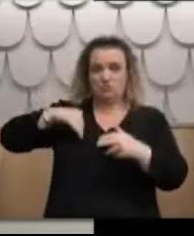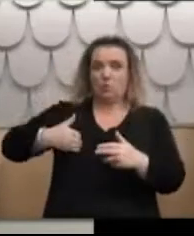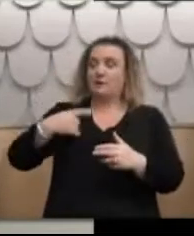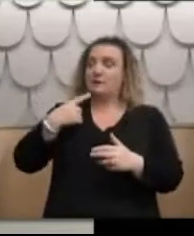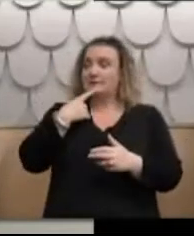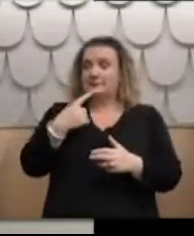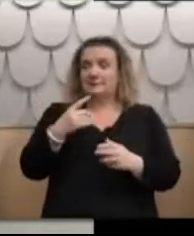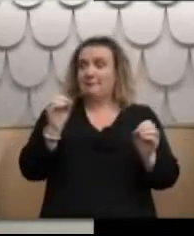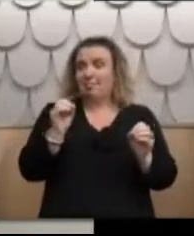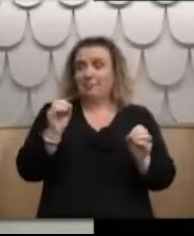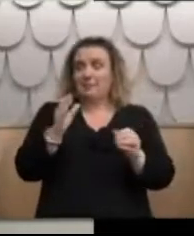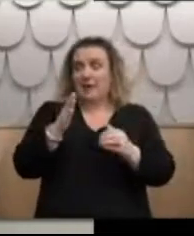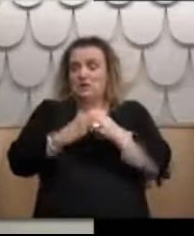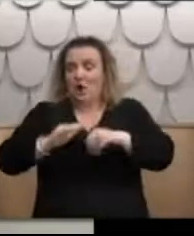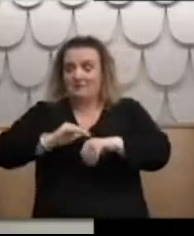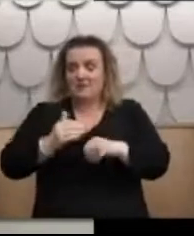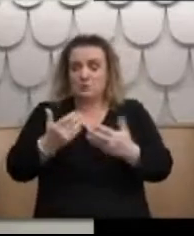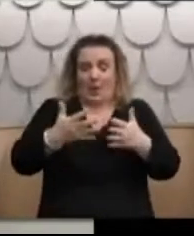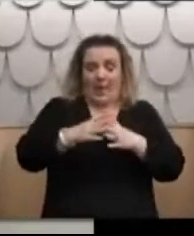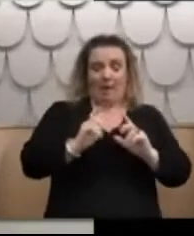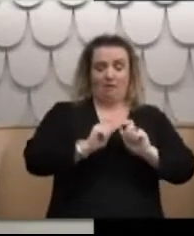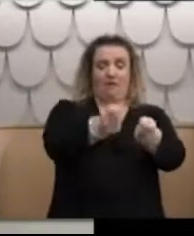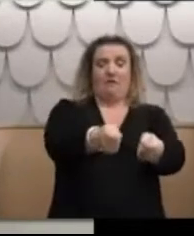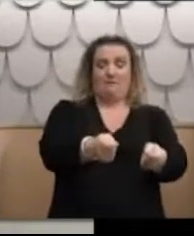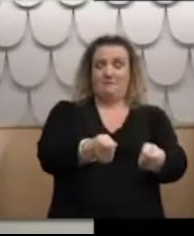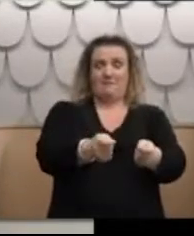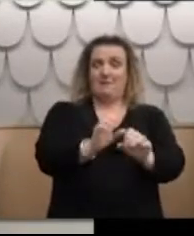about how they administered the shock treatment.